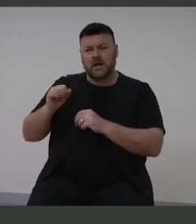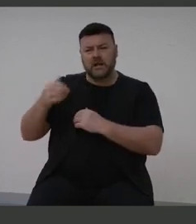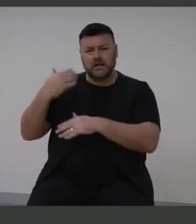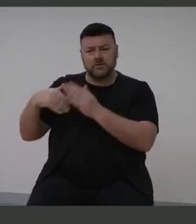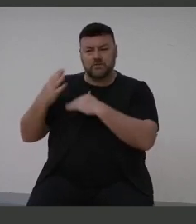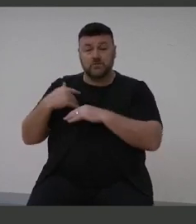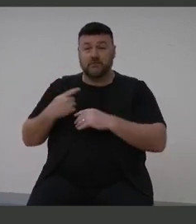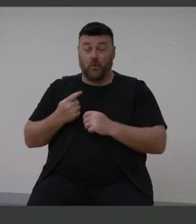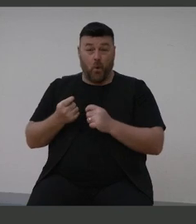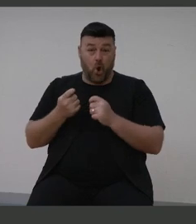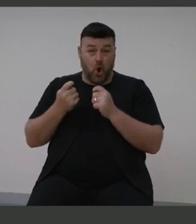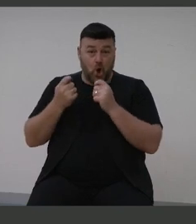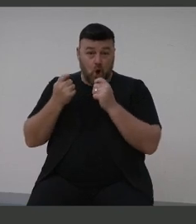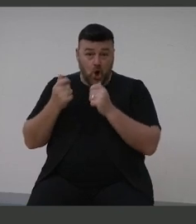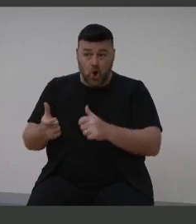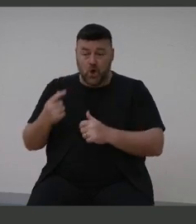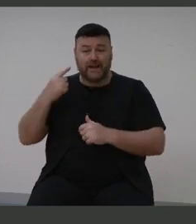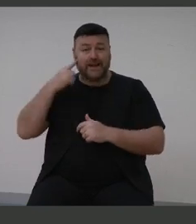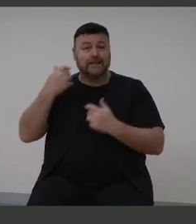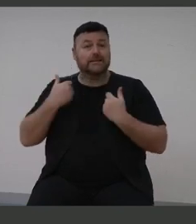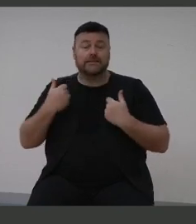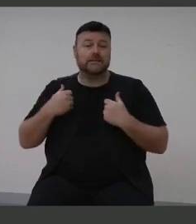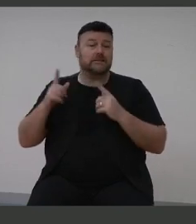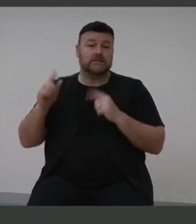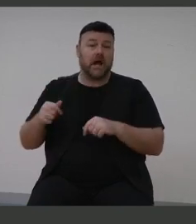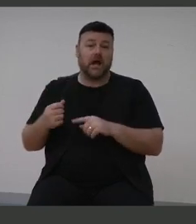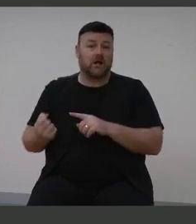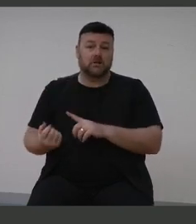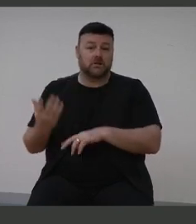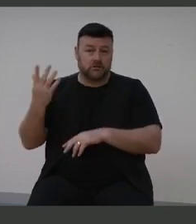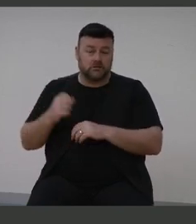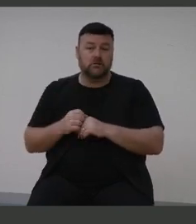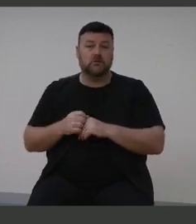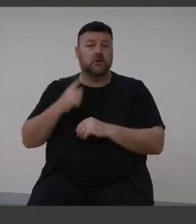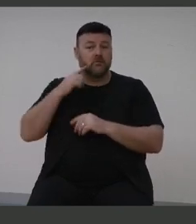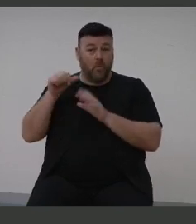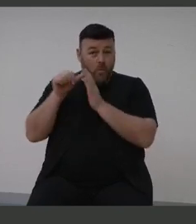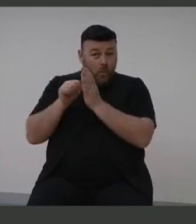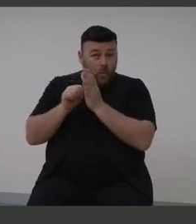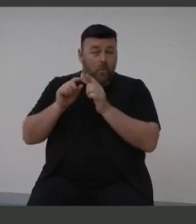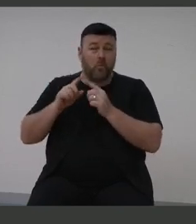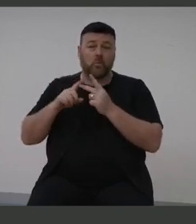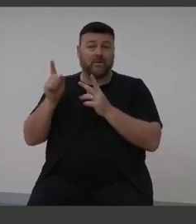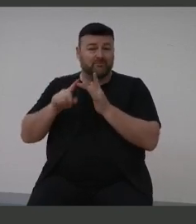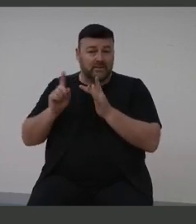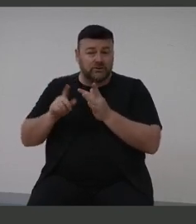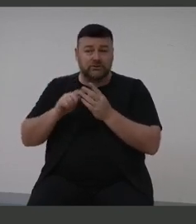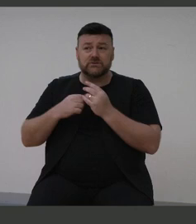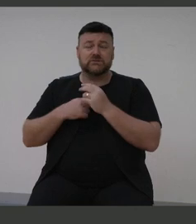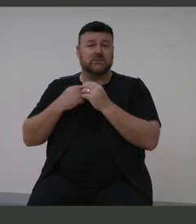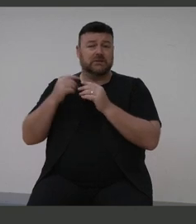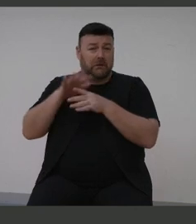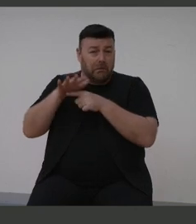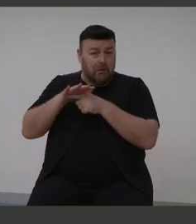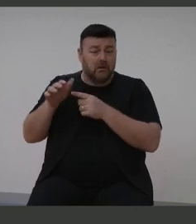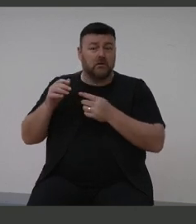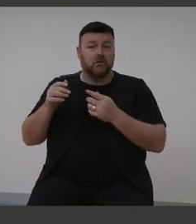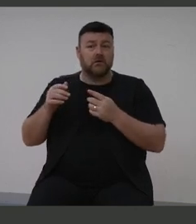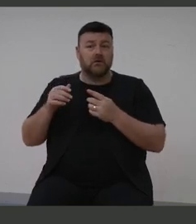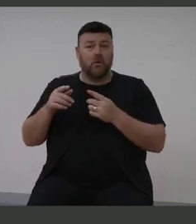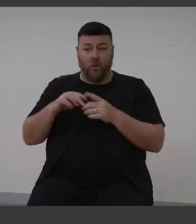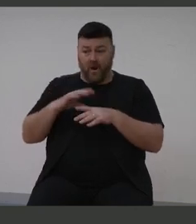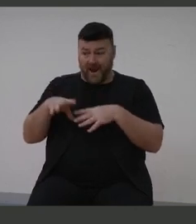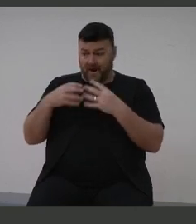early age, EDZ started. Discharging years, perforations, infections. And all of this culminated